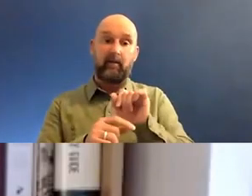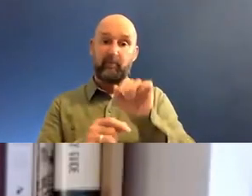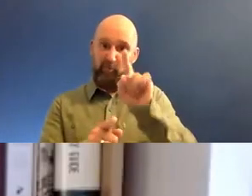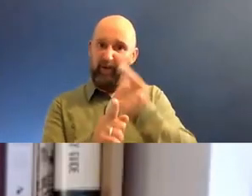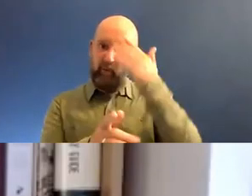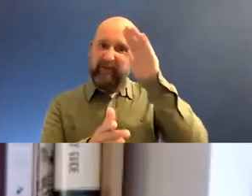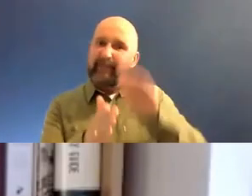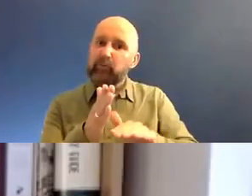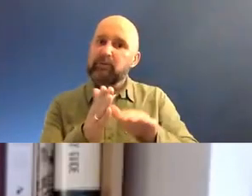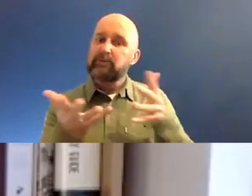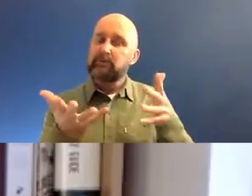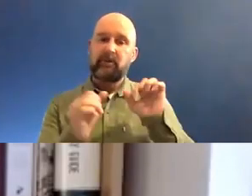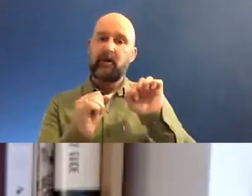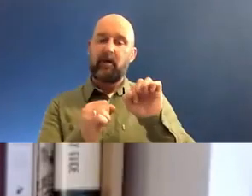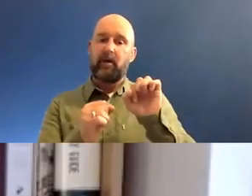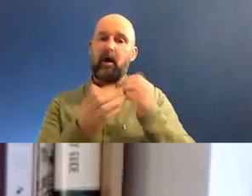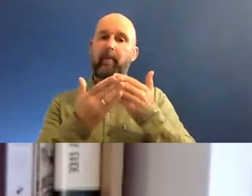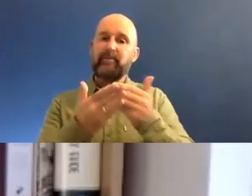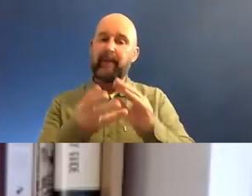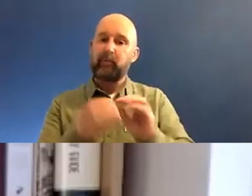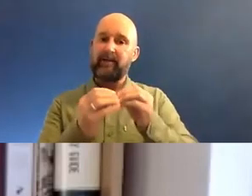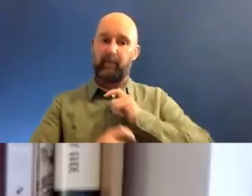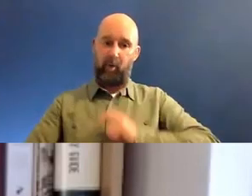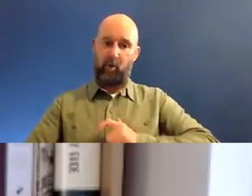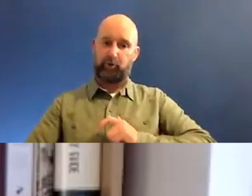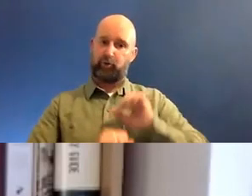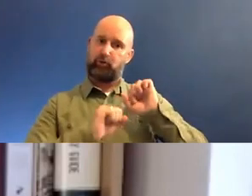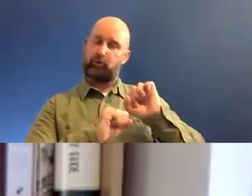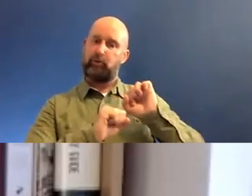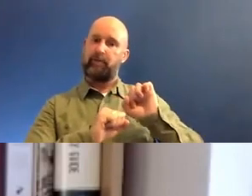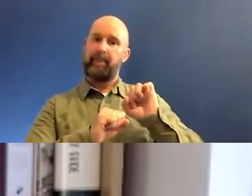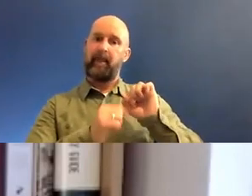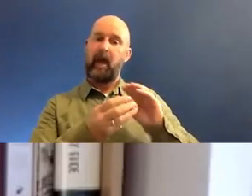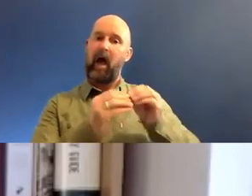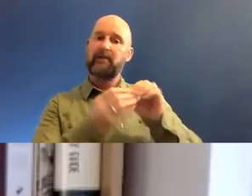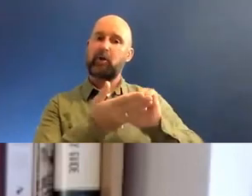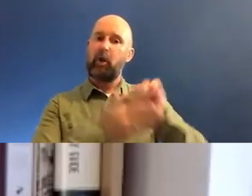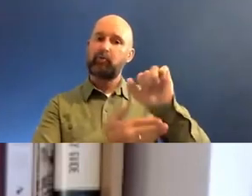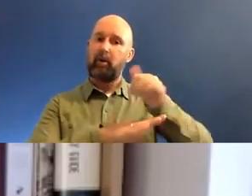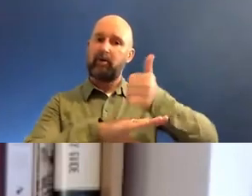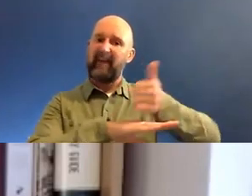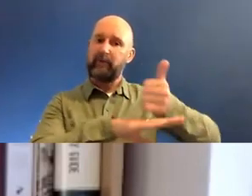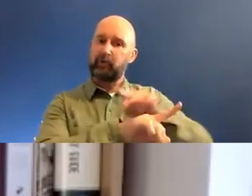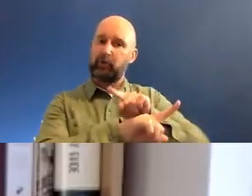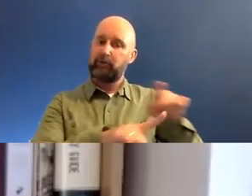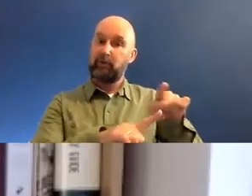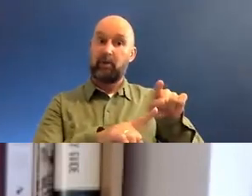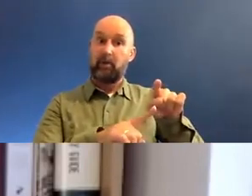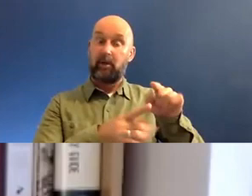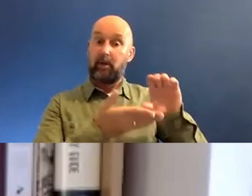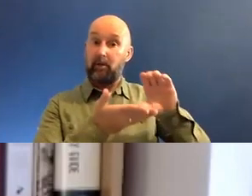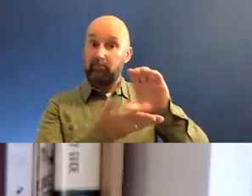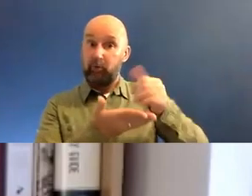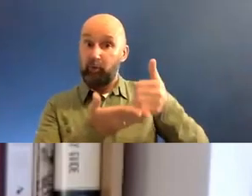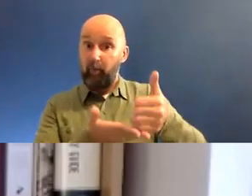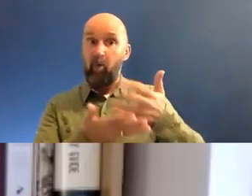uh, uh, as, uh, a Muslim creative person within, uh, arts and cultural institutions in the UK, whether they have been particularly helpful